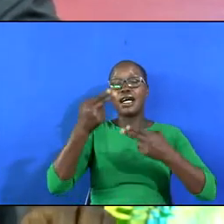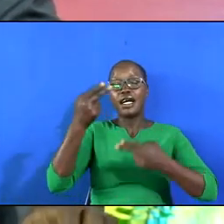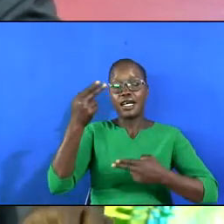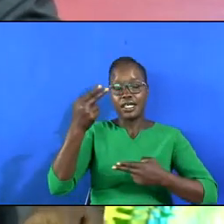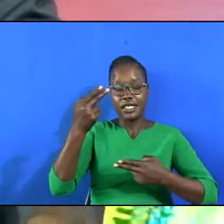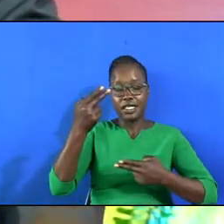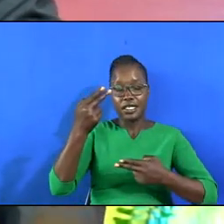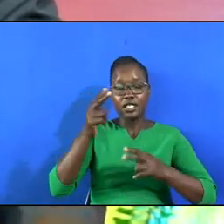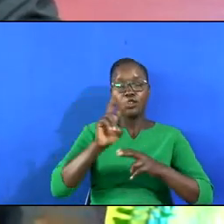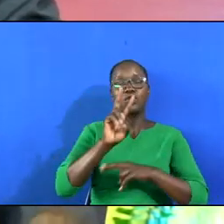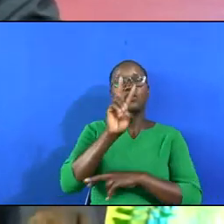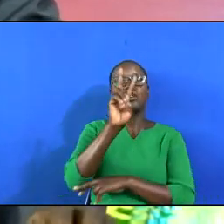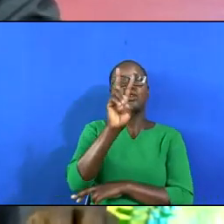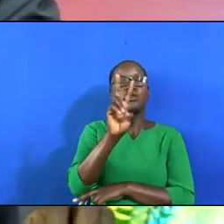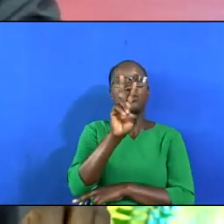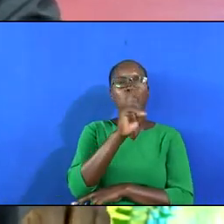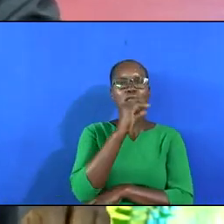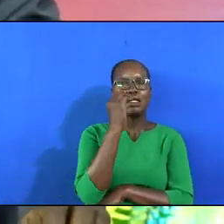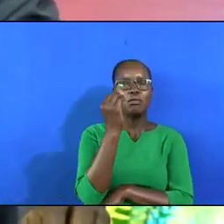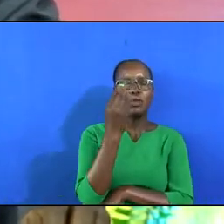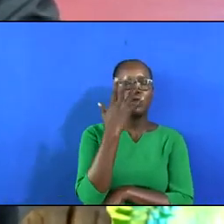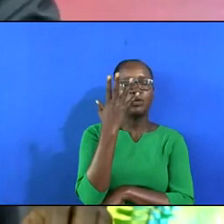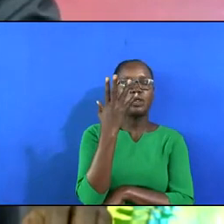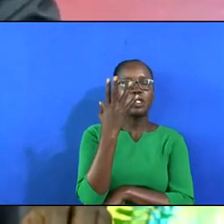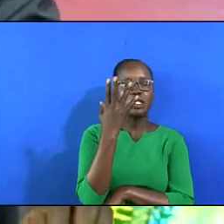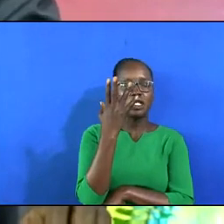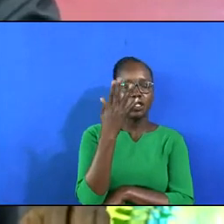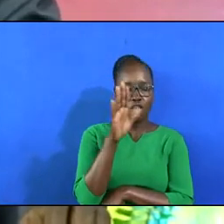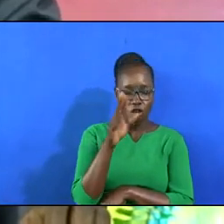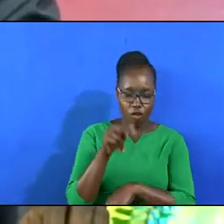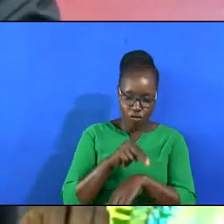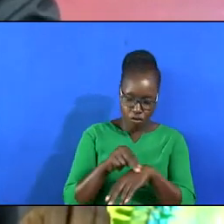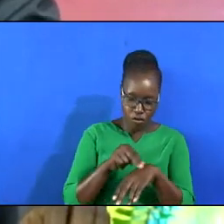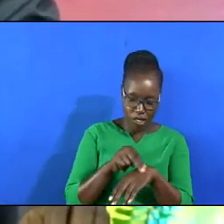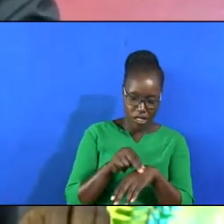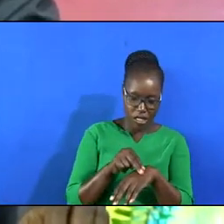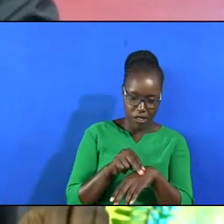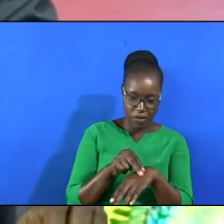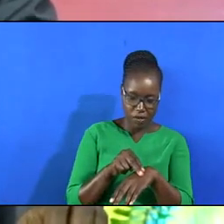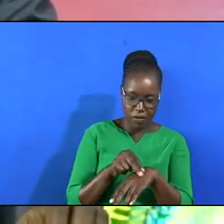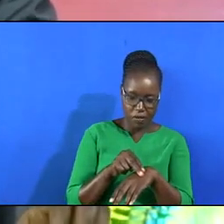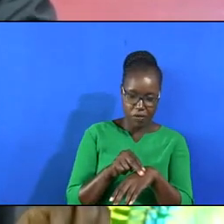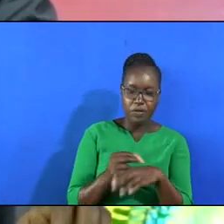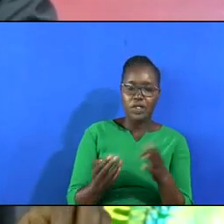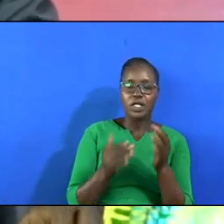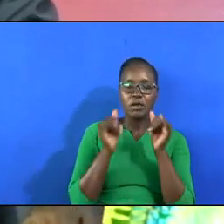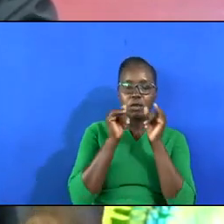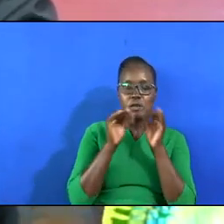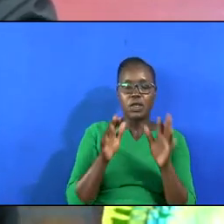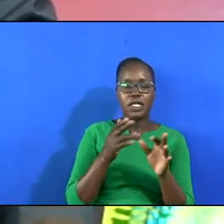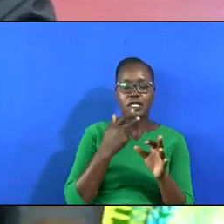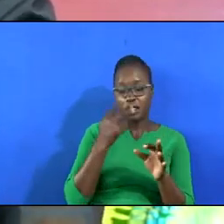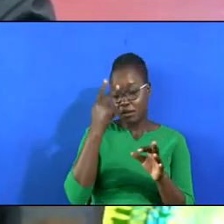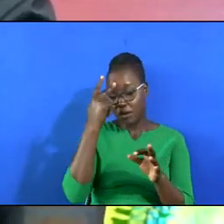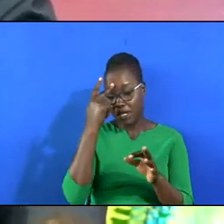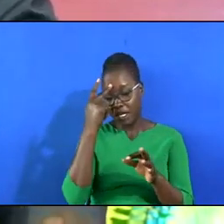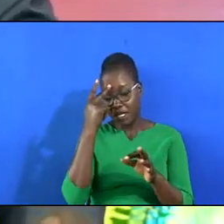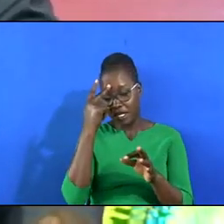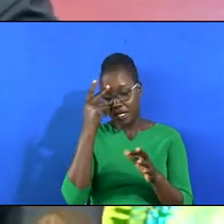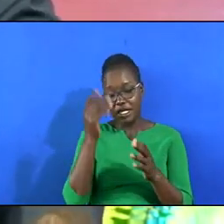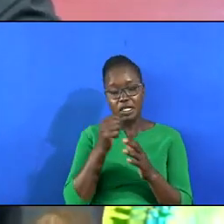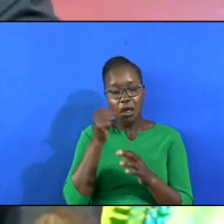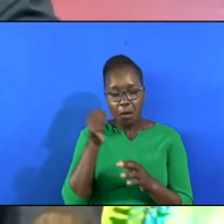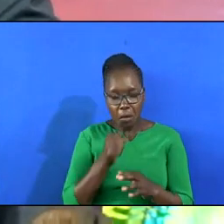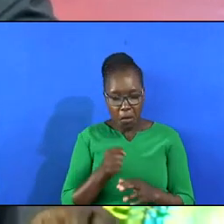To see you in the beauty of your nature May you bless our parents in their old